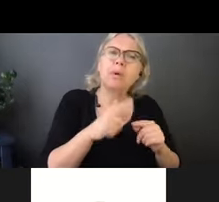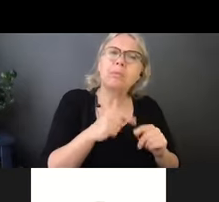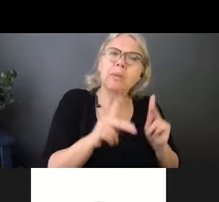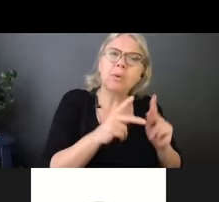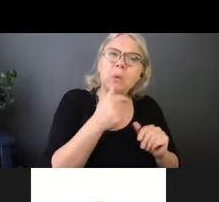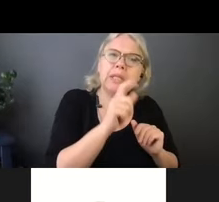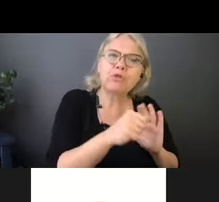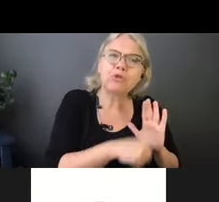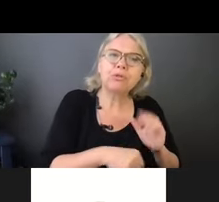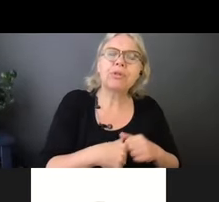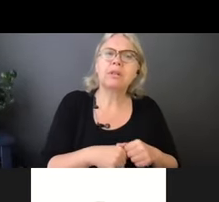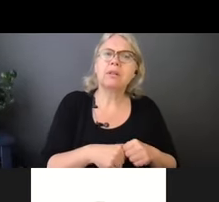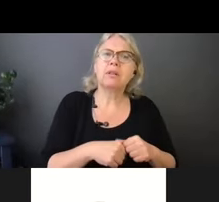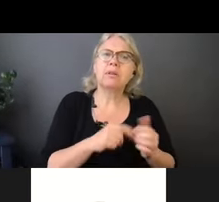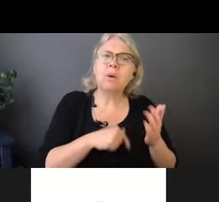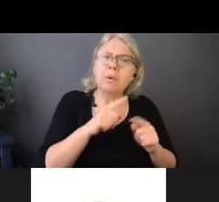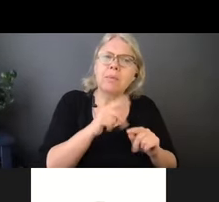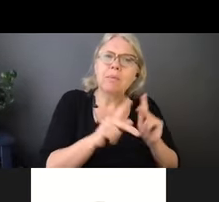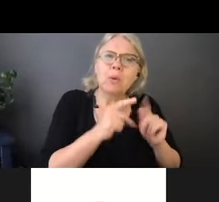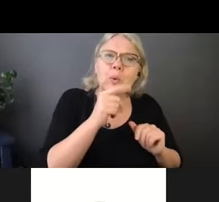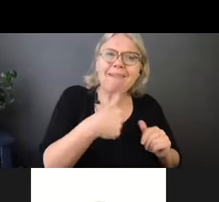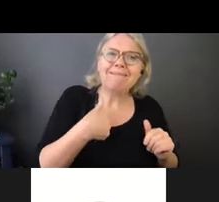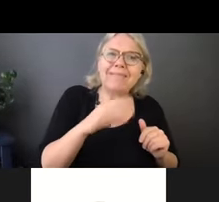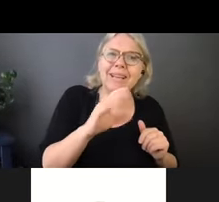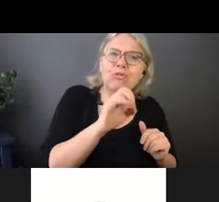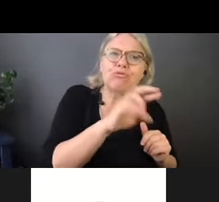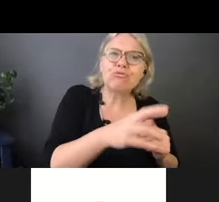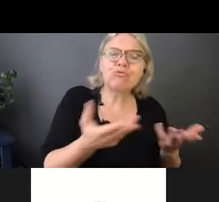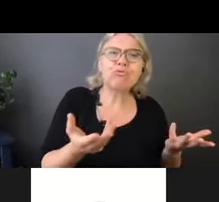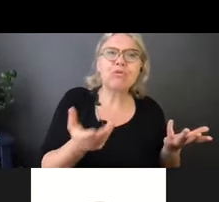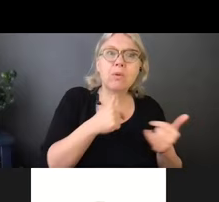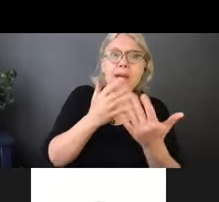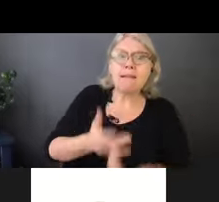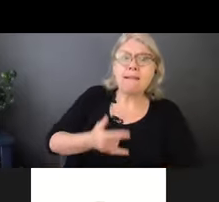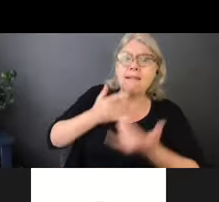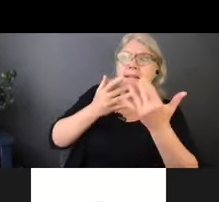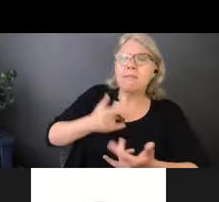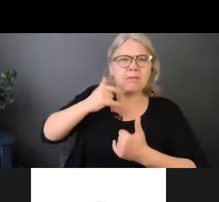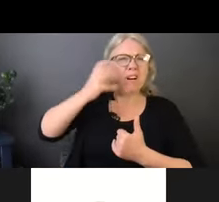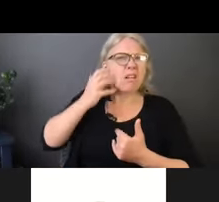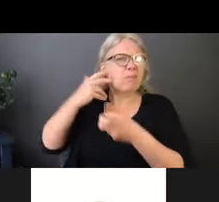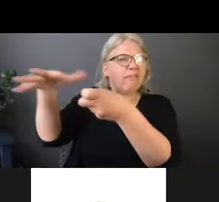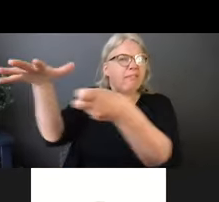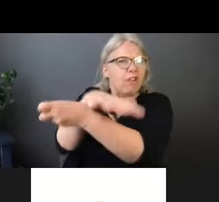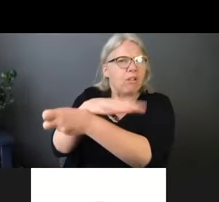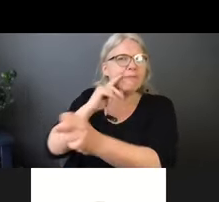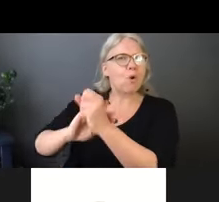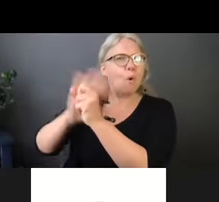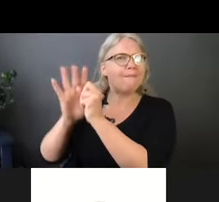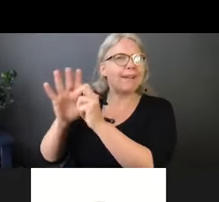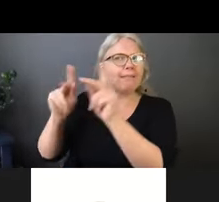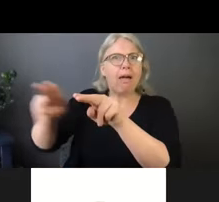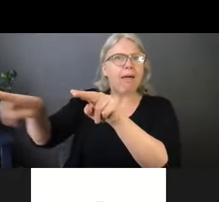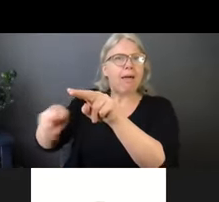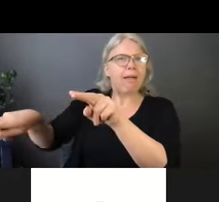were waiting because our hospitals were overloaded. And I can tell you, um, having worked in our hospital recently in the last five weeks,